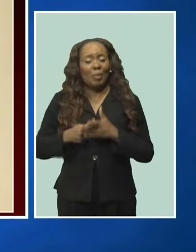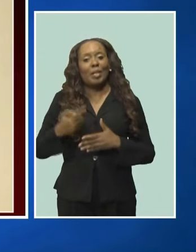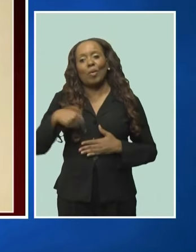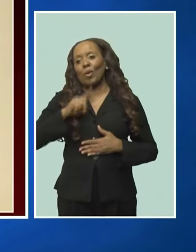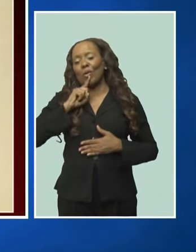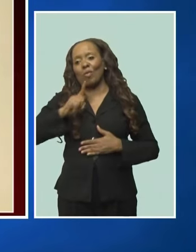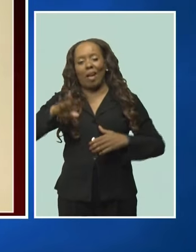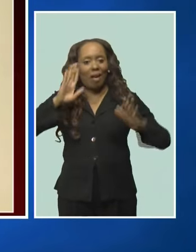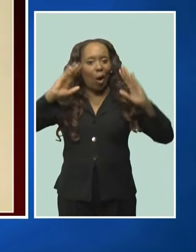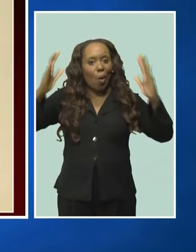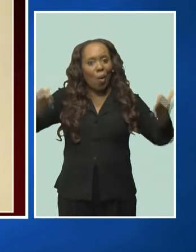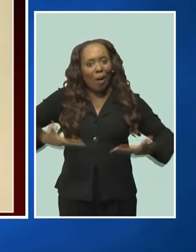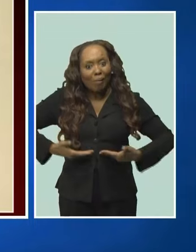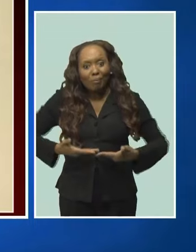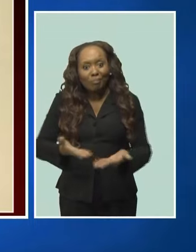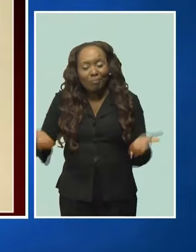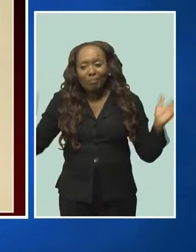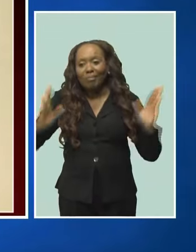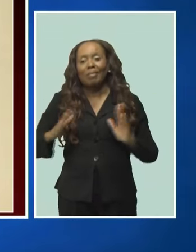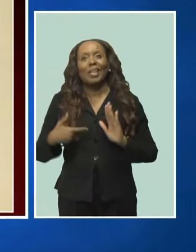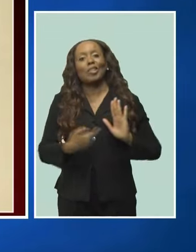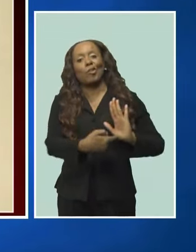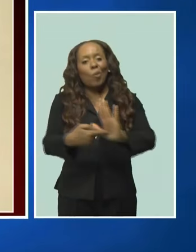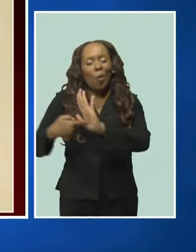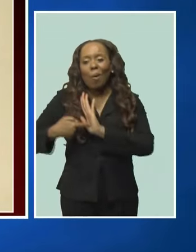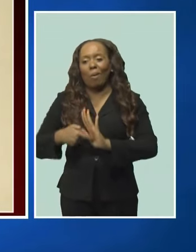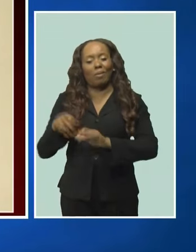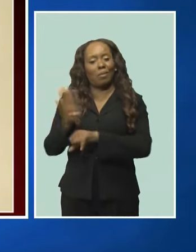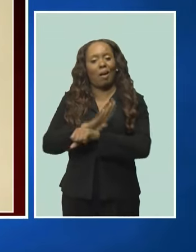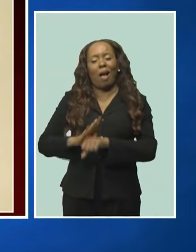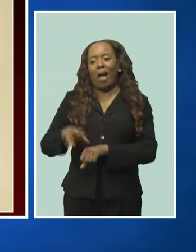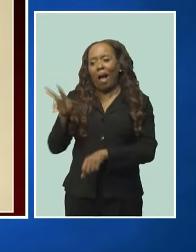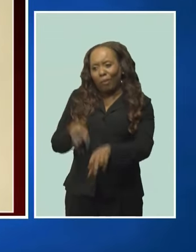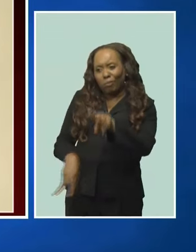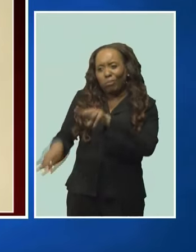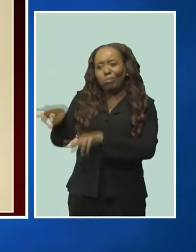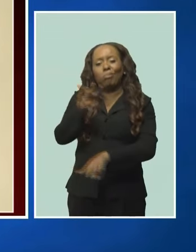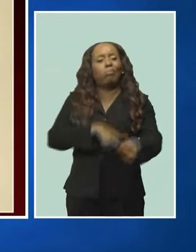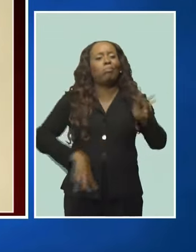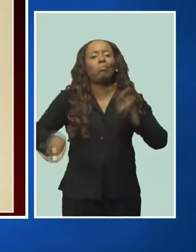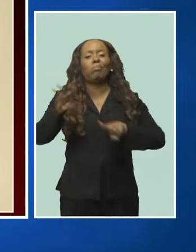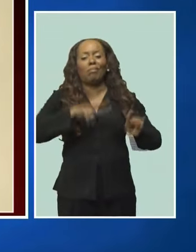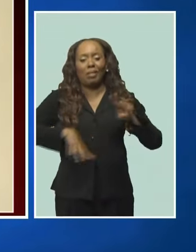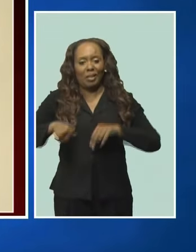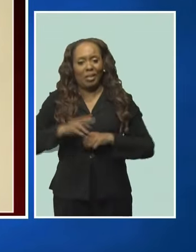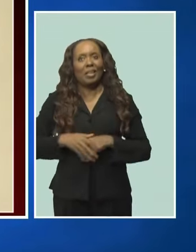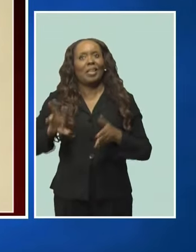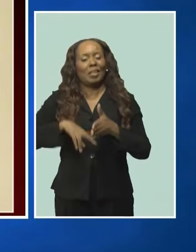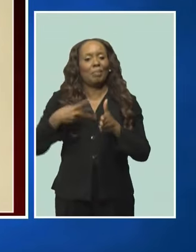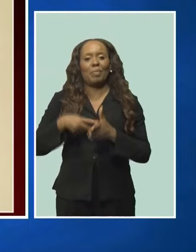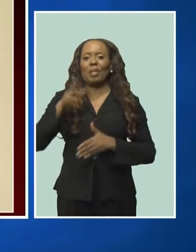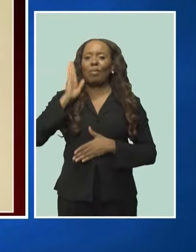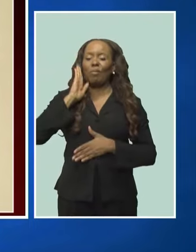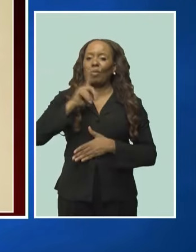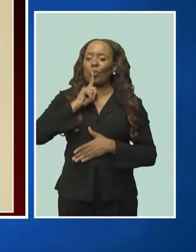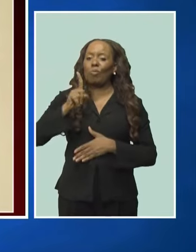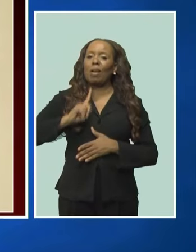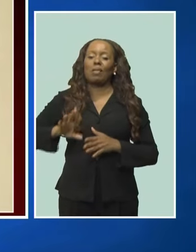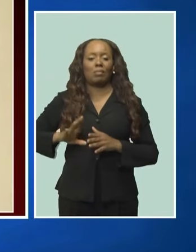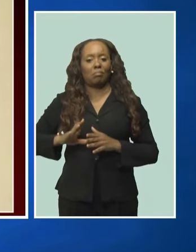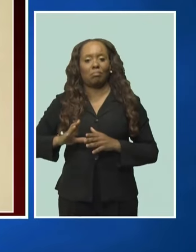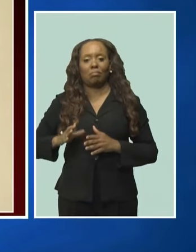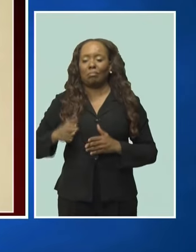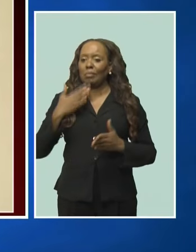addition to that, for us to be able to show off and showcase what Barbados really is about, which is going to bode well for the future of